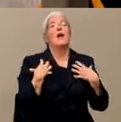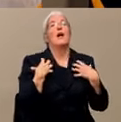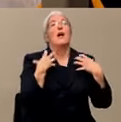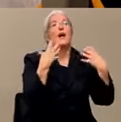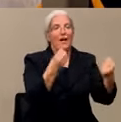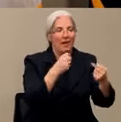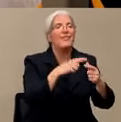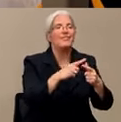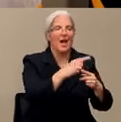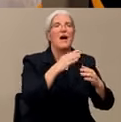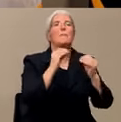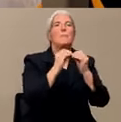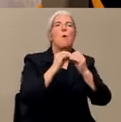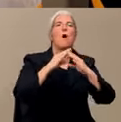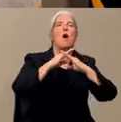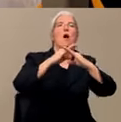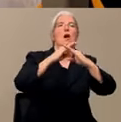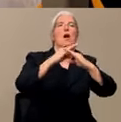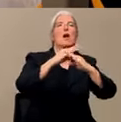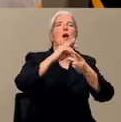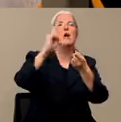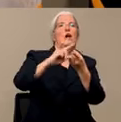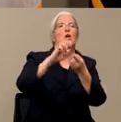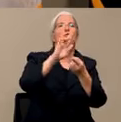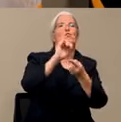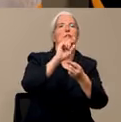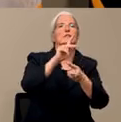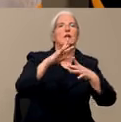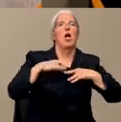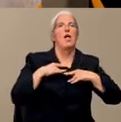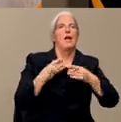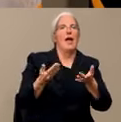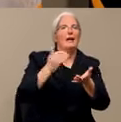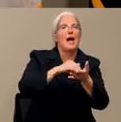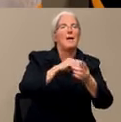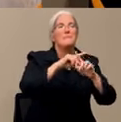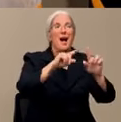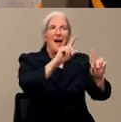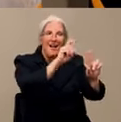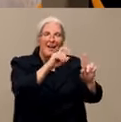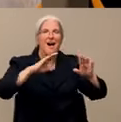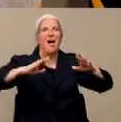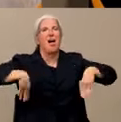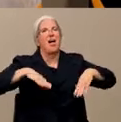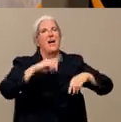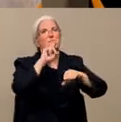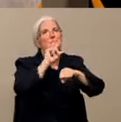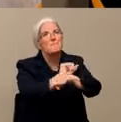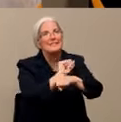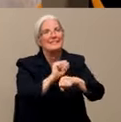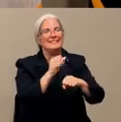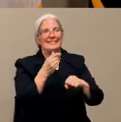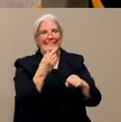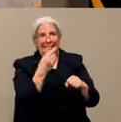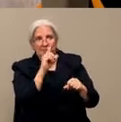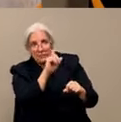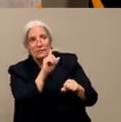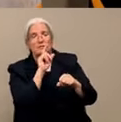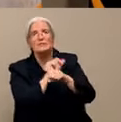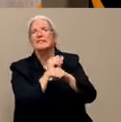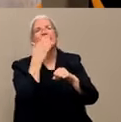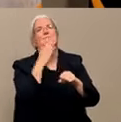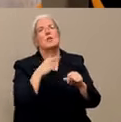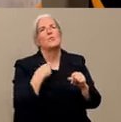that has yet to be seen because that will take many years. Thank you, Dr. B. A follow-up question to some of your earlier comments.